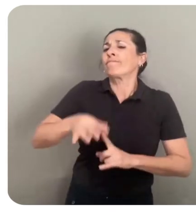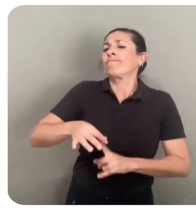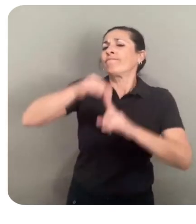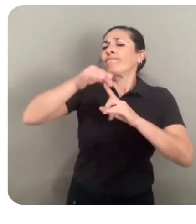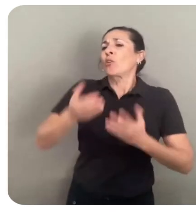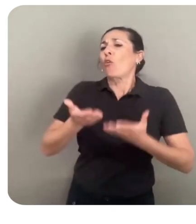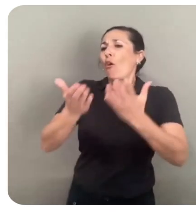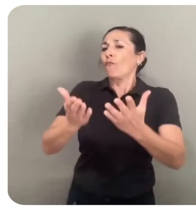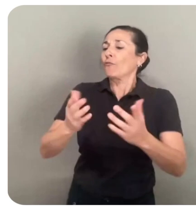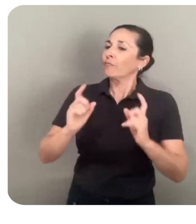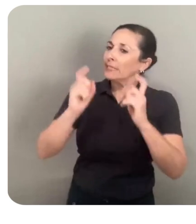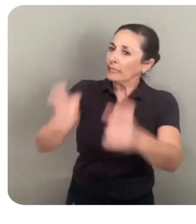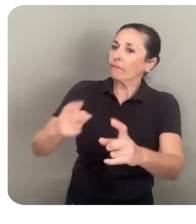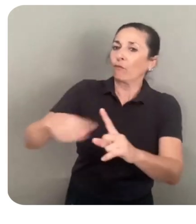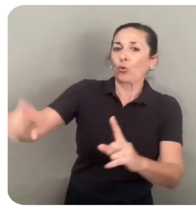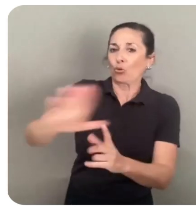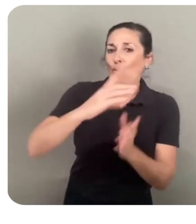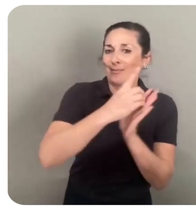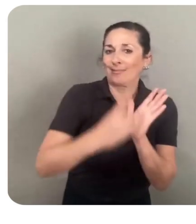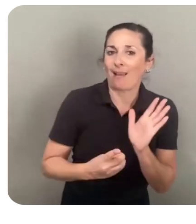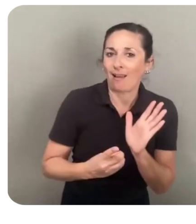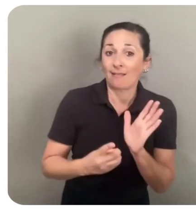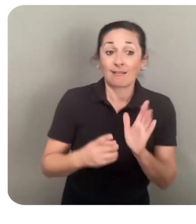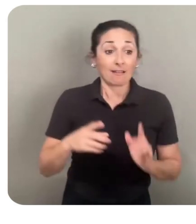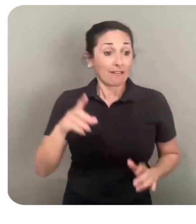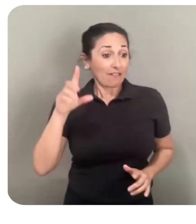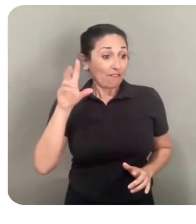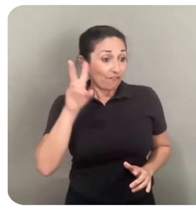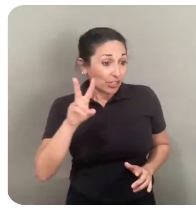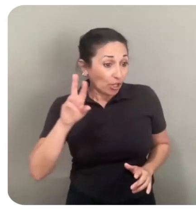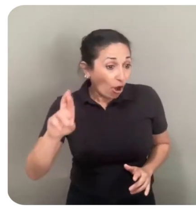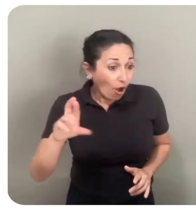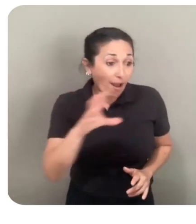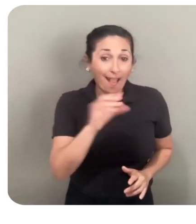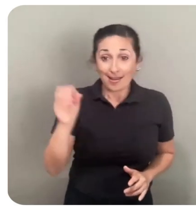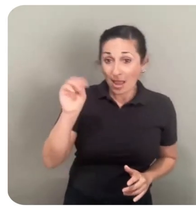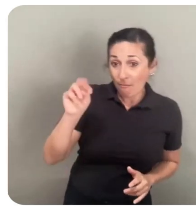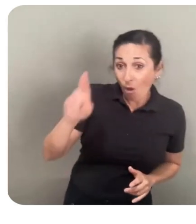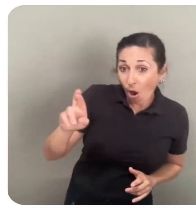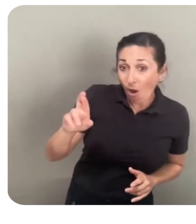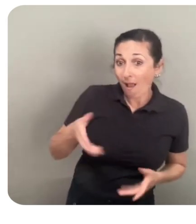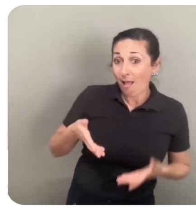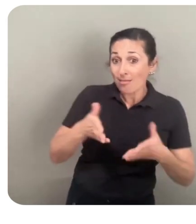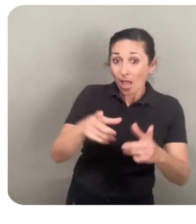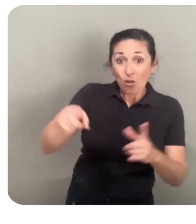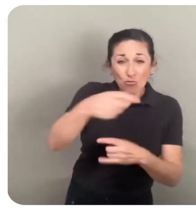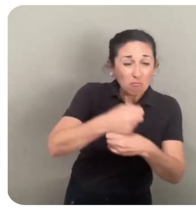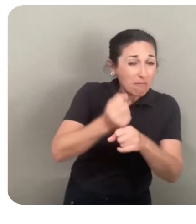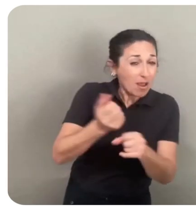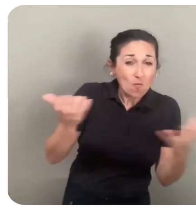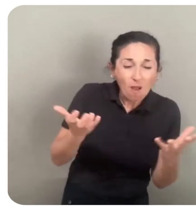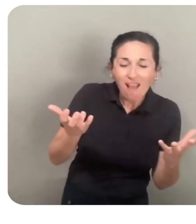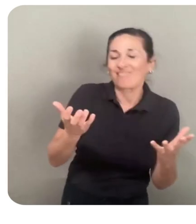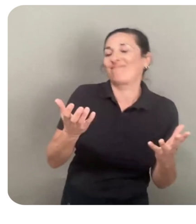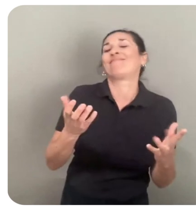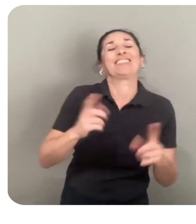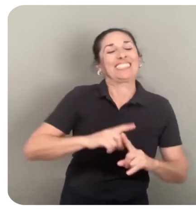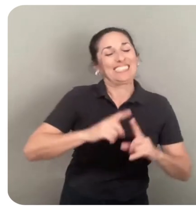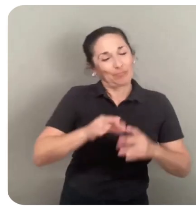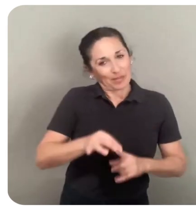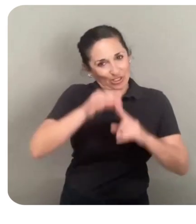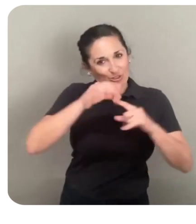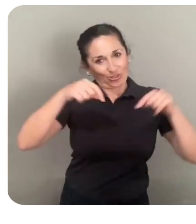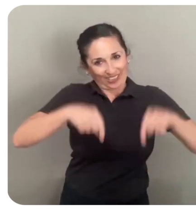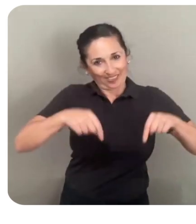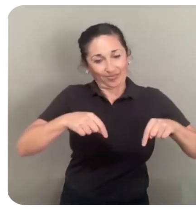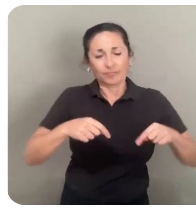bring to your design. What VR and MR allow you to make that isn't possible anywhere else. So that's what I wanted